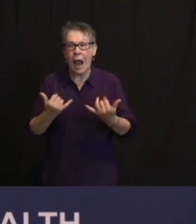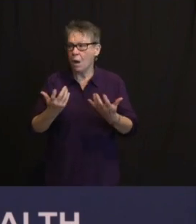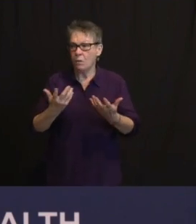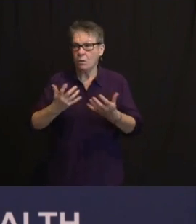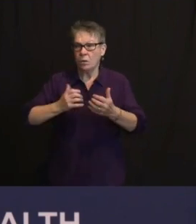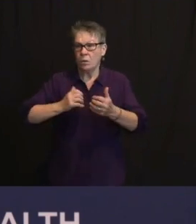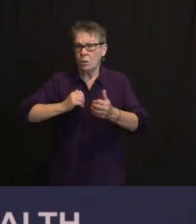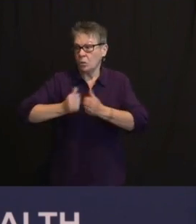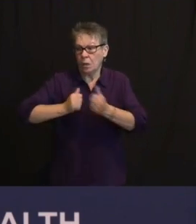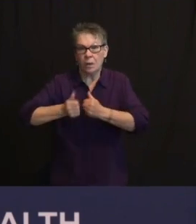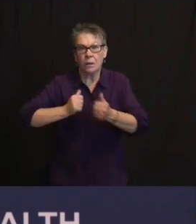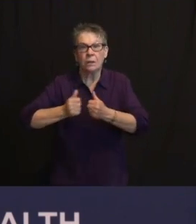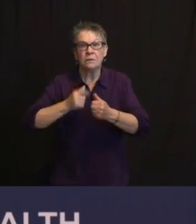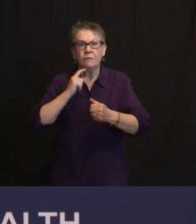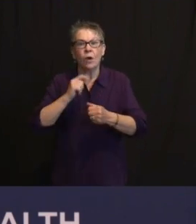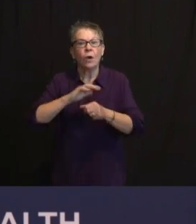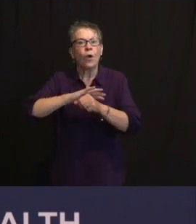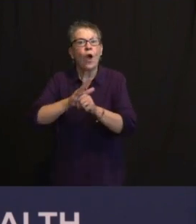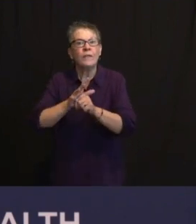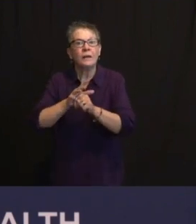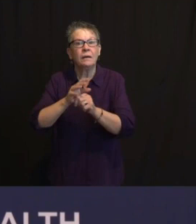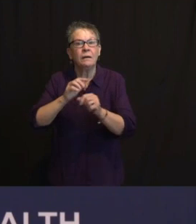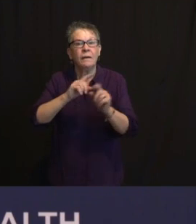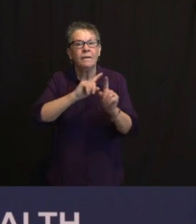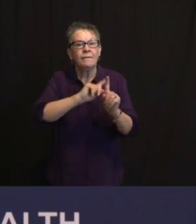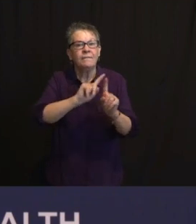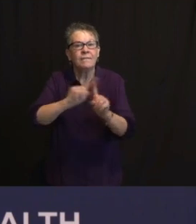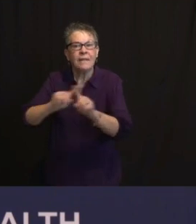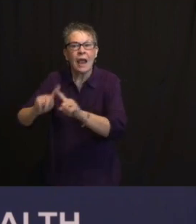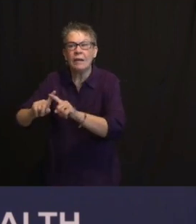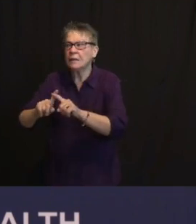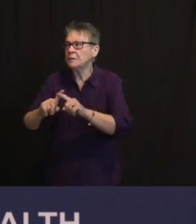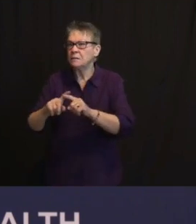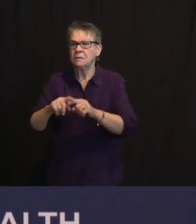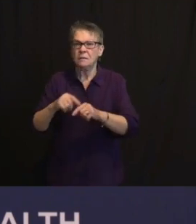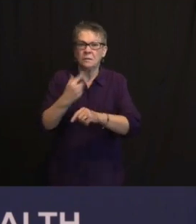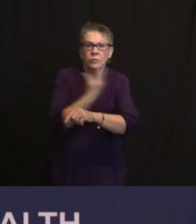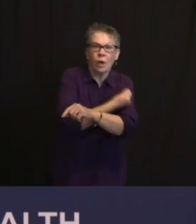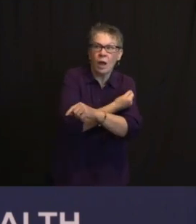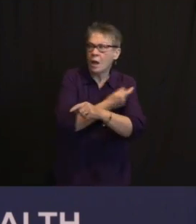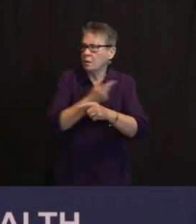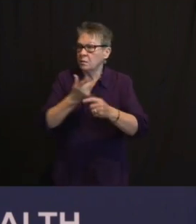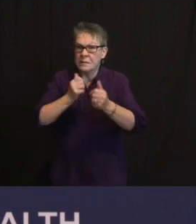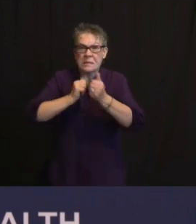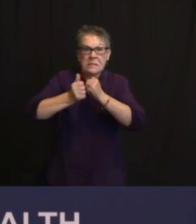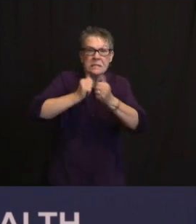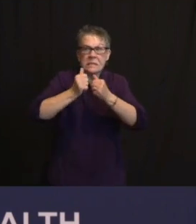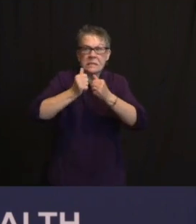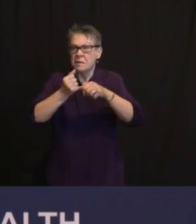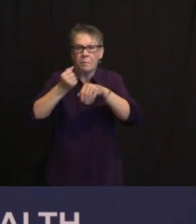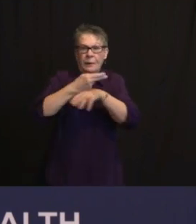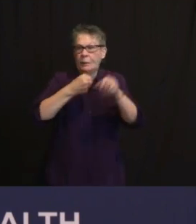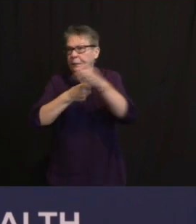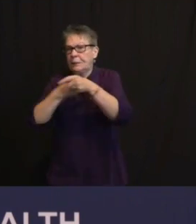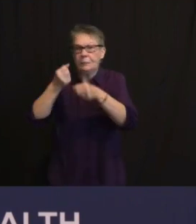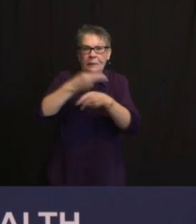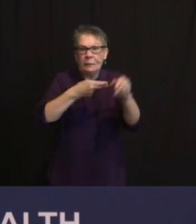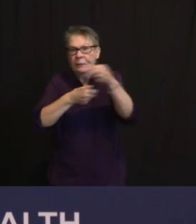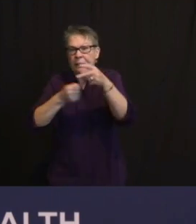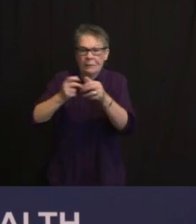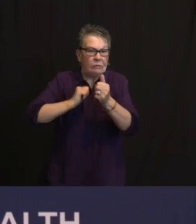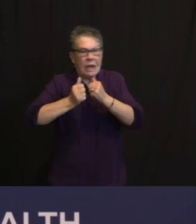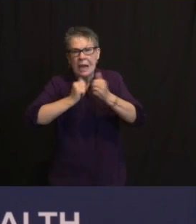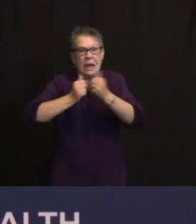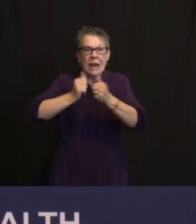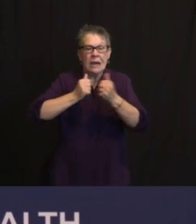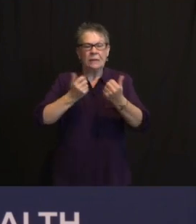SOMEONE CAN EXPLAIN THE IMPORTANCE OF MAXIMIZING VACCINATION AS SOON AS POSSIBLE SO THE VARIANTS DON'T HAVE A CHANCE